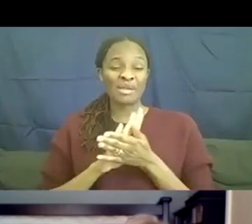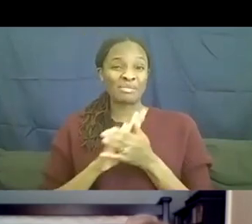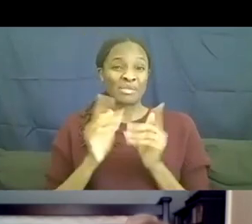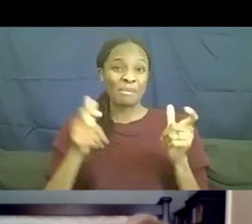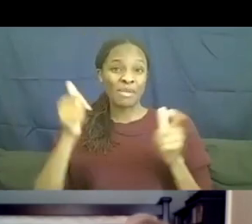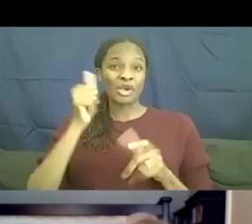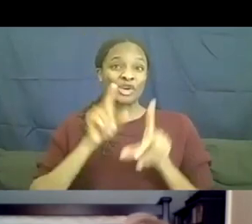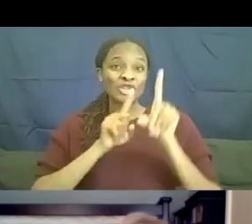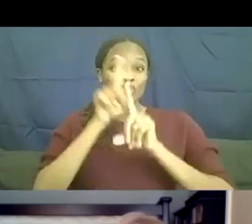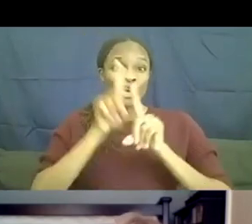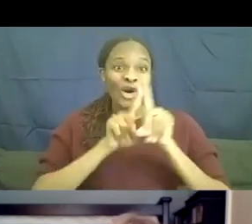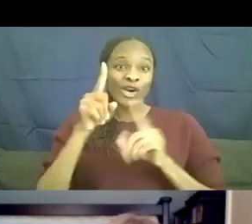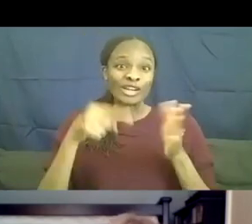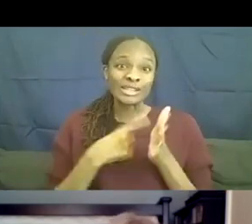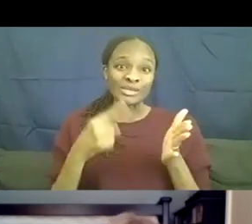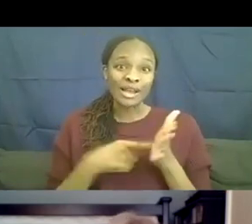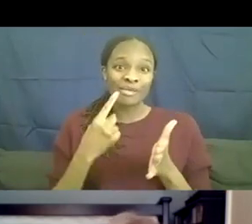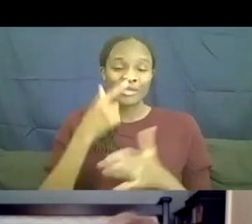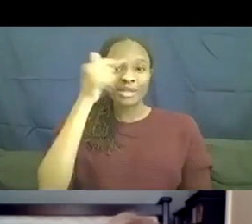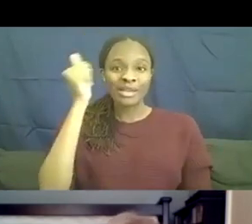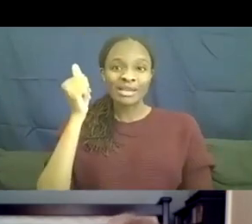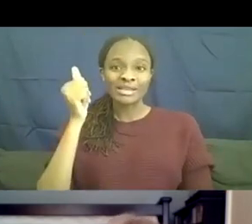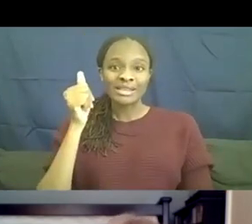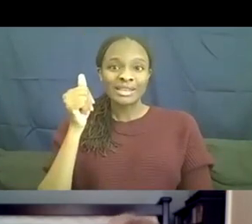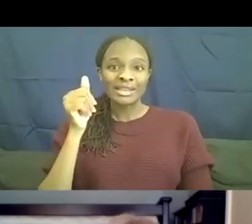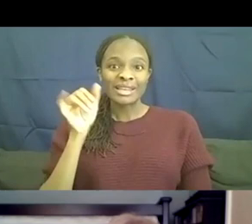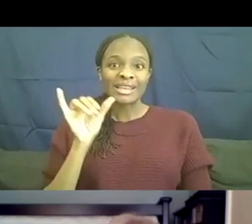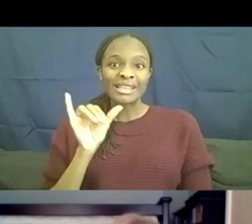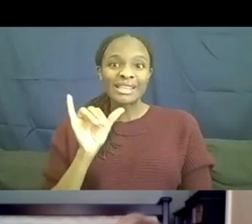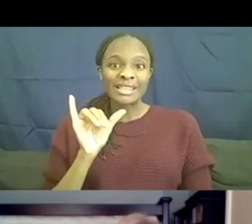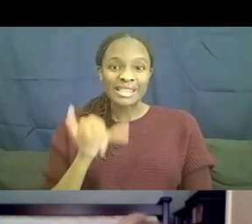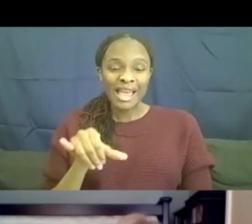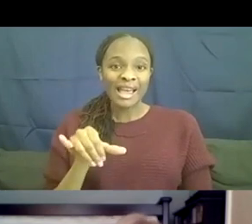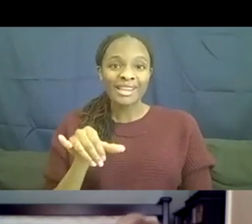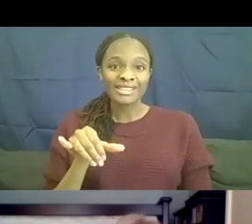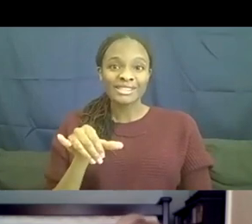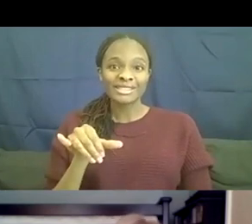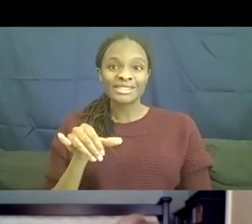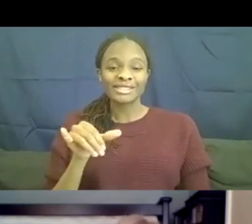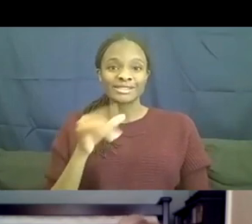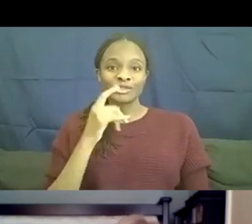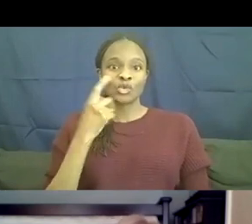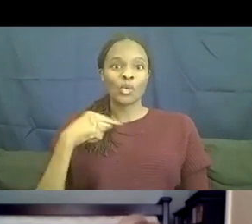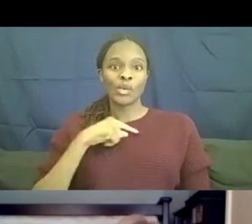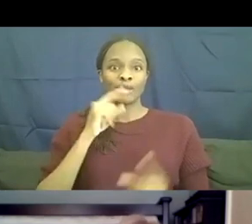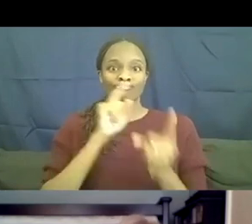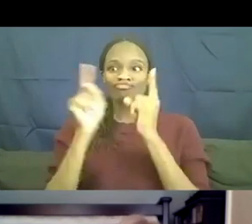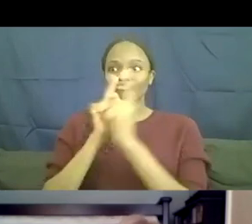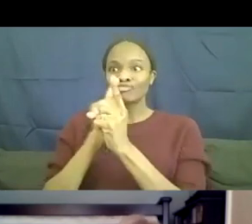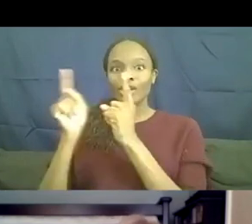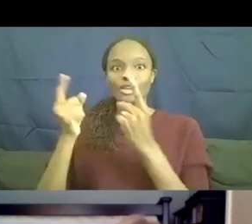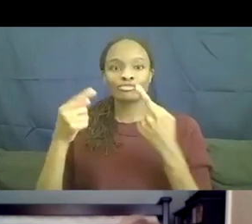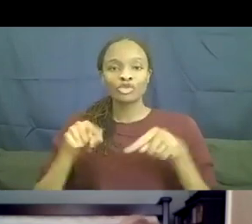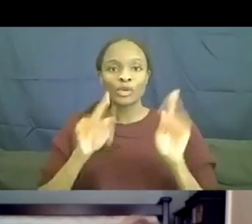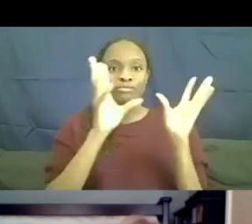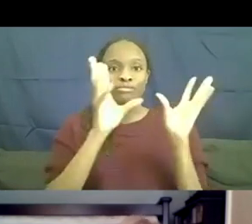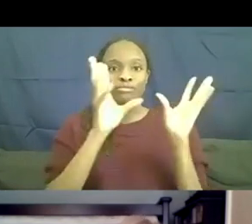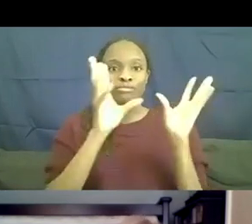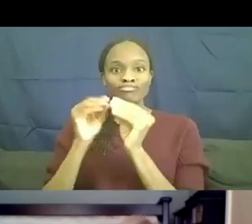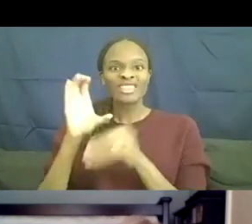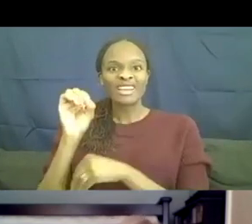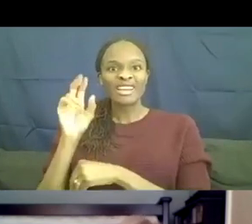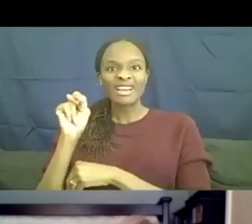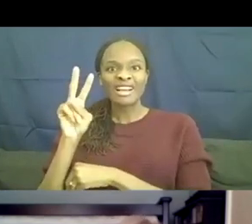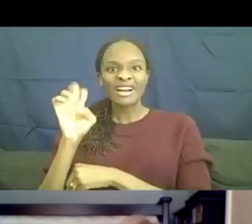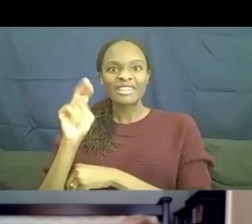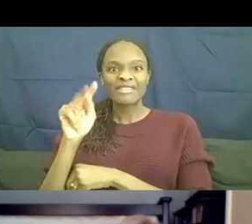your youth, because that's who clamored to meet when we'd be at a convention. People want to talk to the parents. They saw role